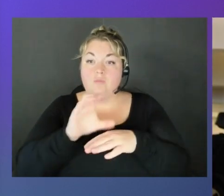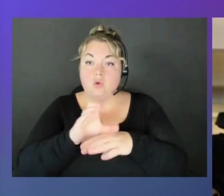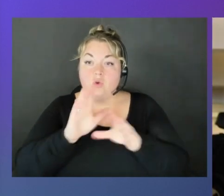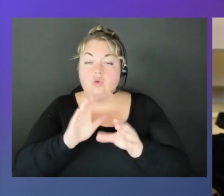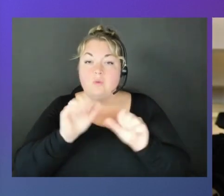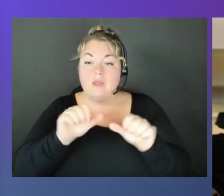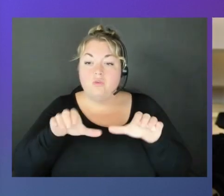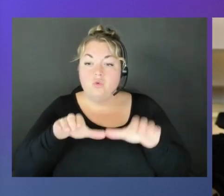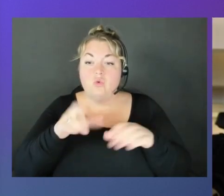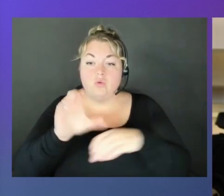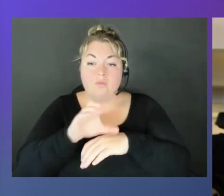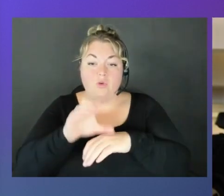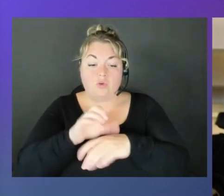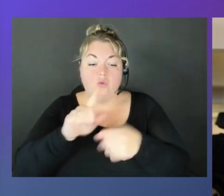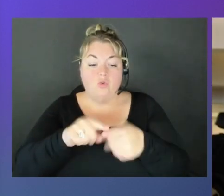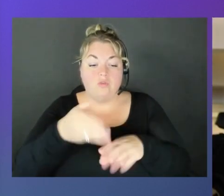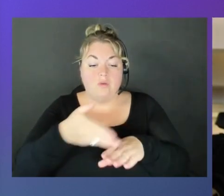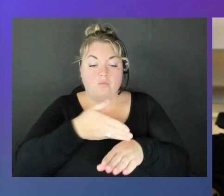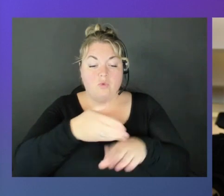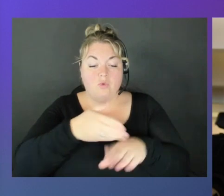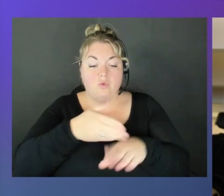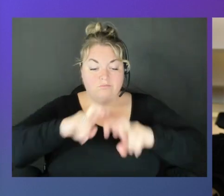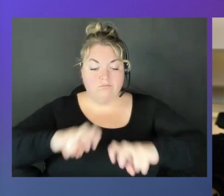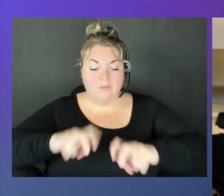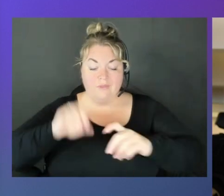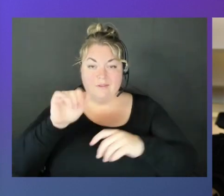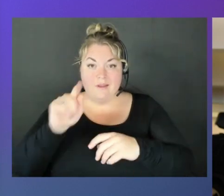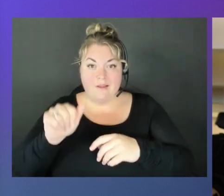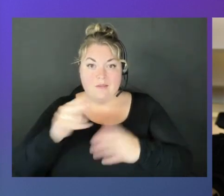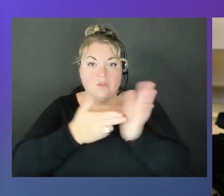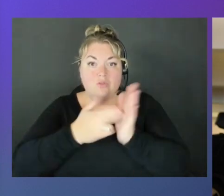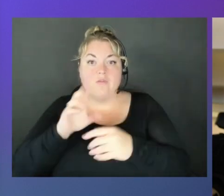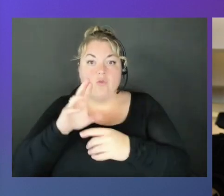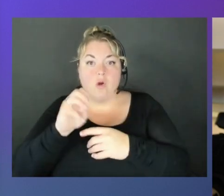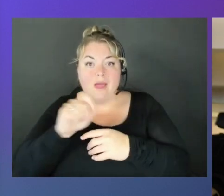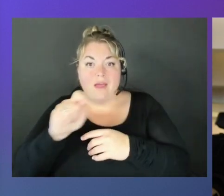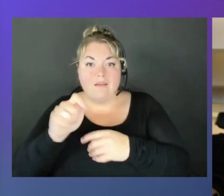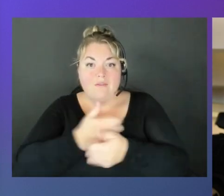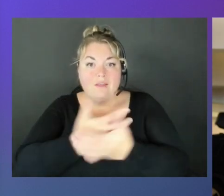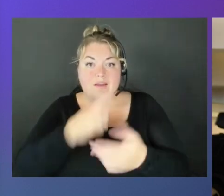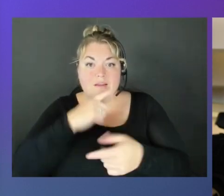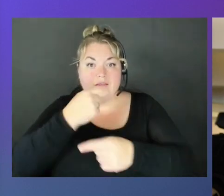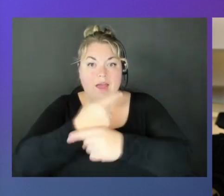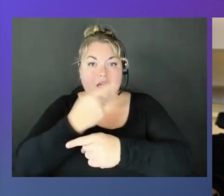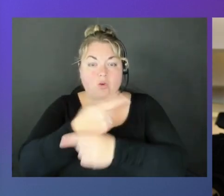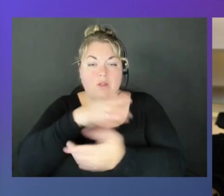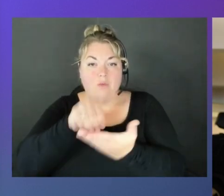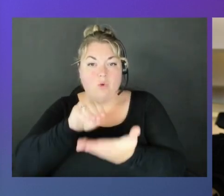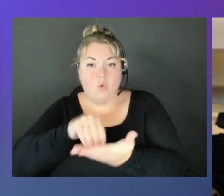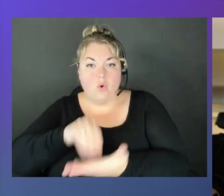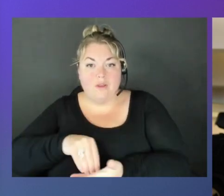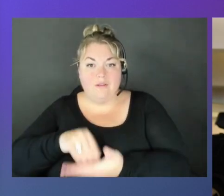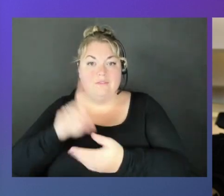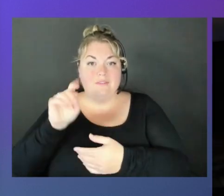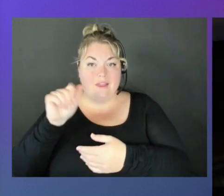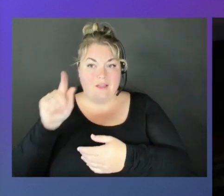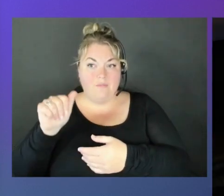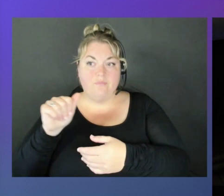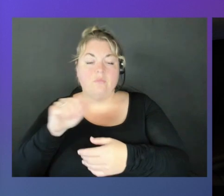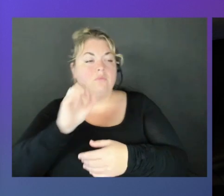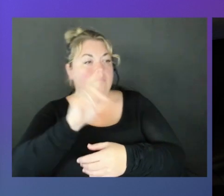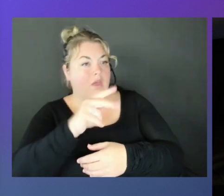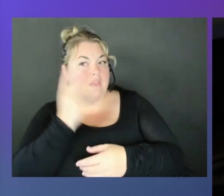of the data, such as checking that the format and the sensors were actually recording data. Interesting. And I see you have